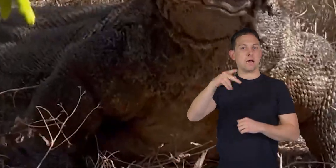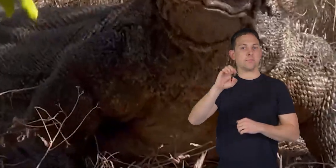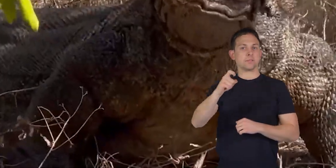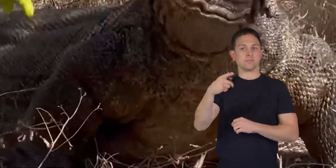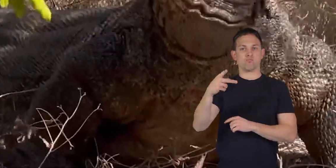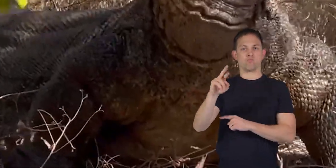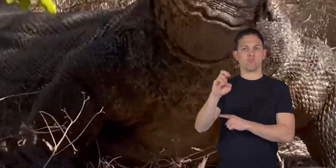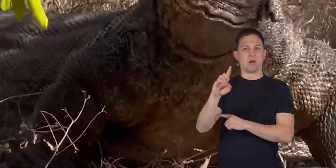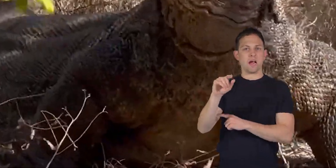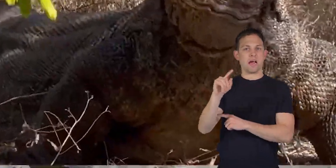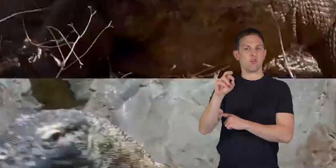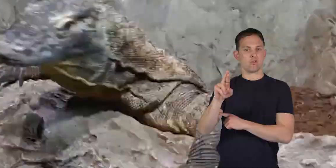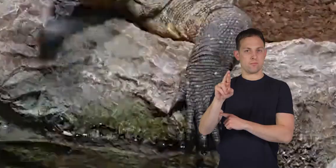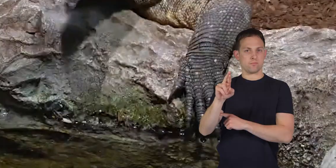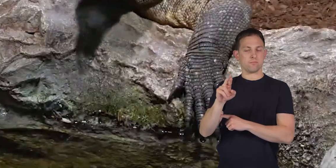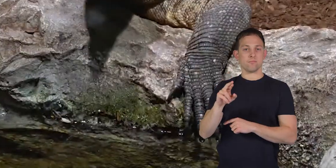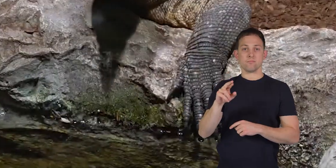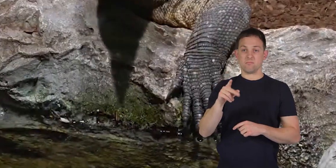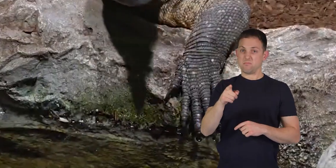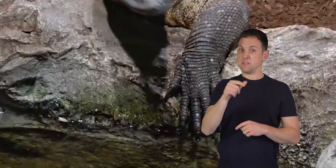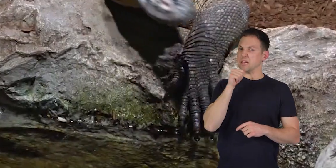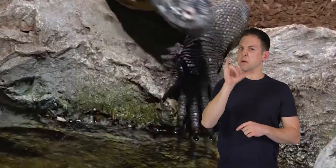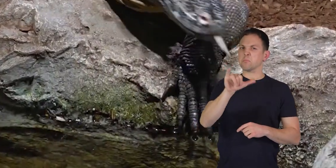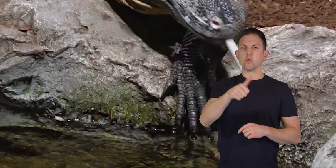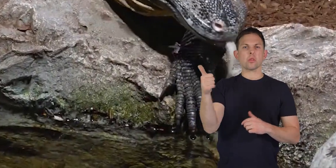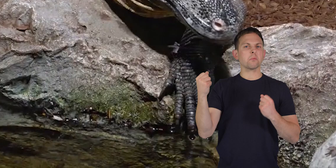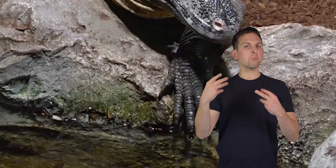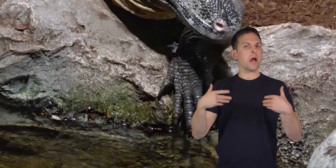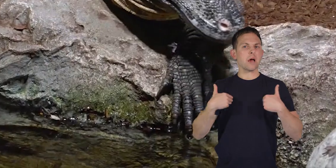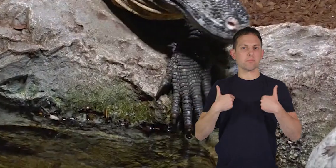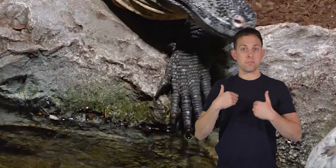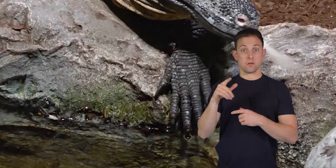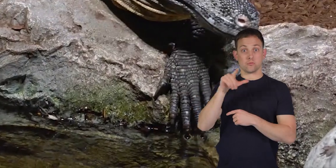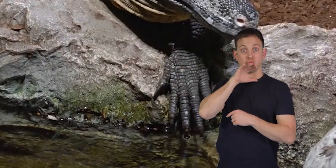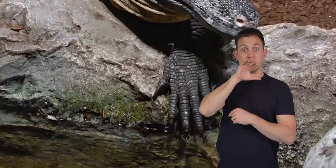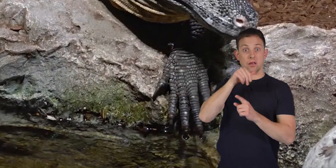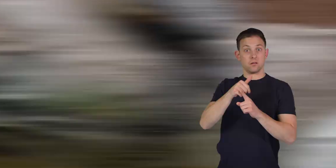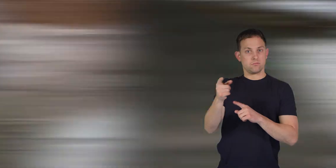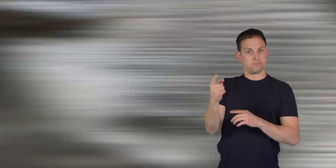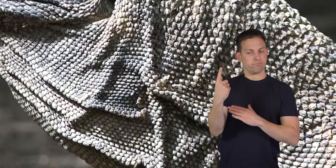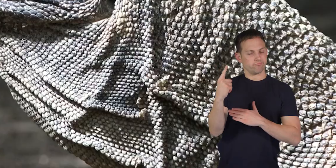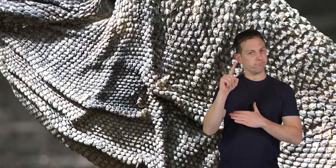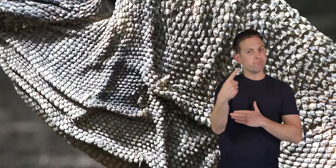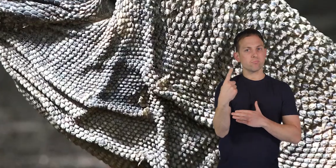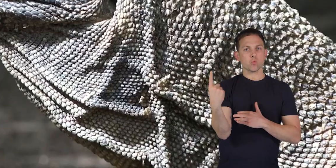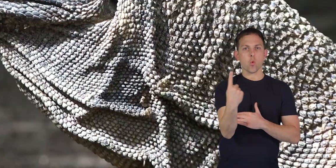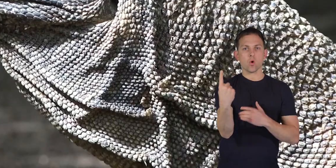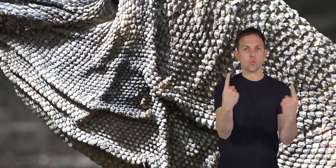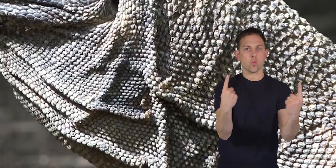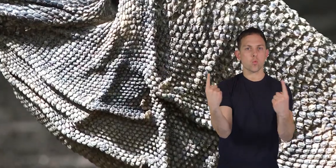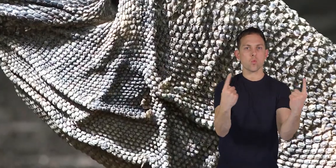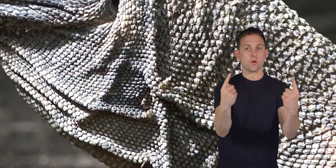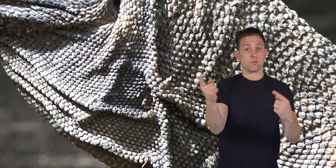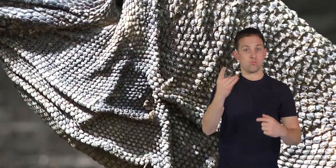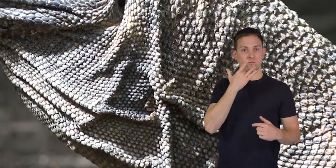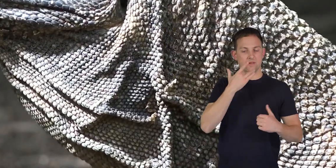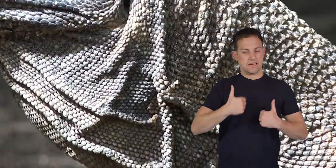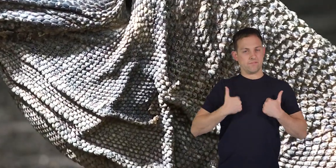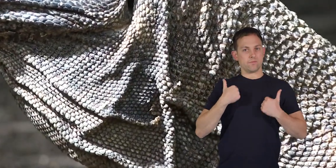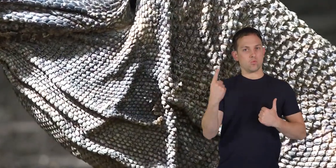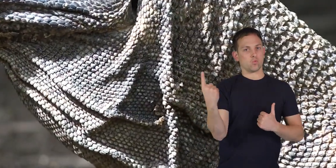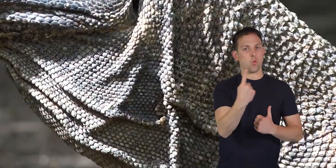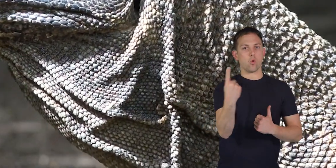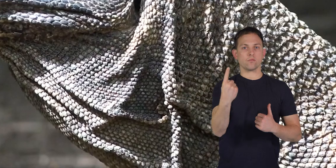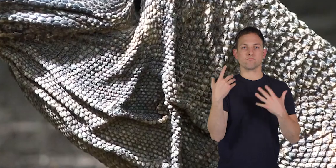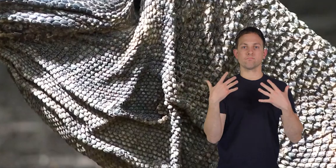apex predators. Unlike many other animals, Komodo dragons are primarily loners. They prefer